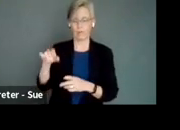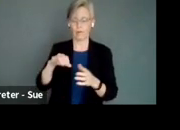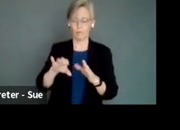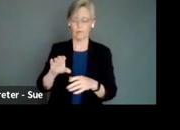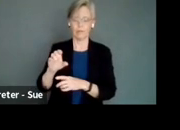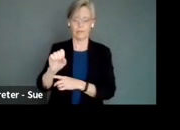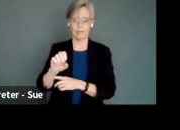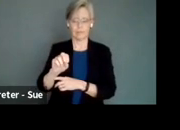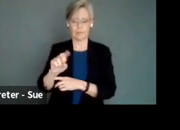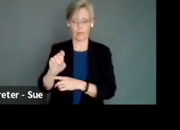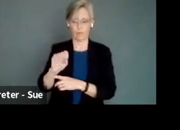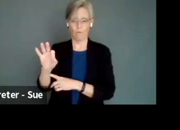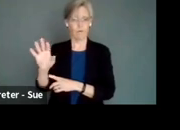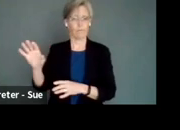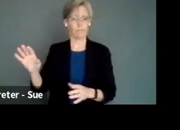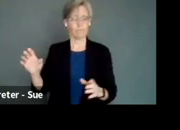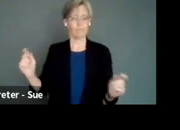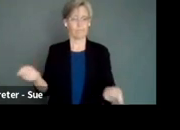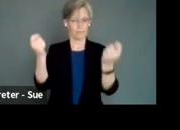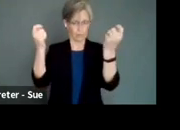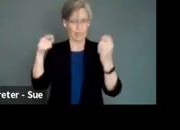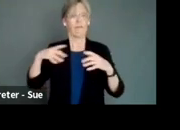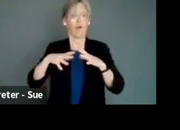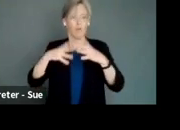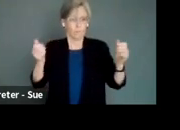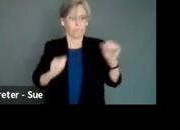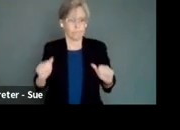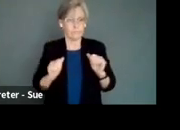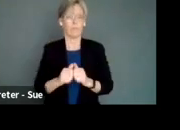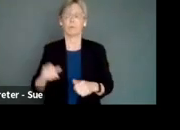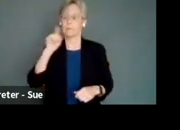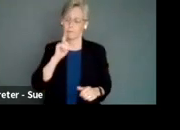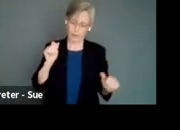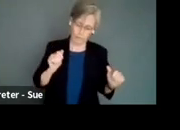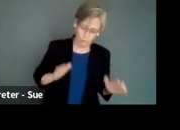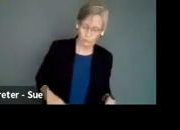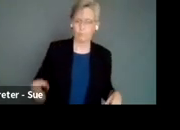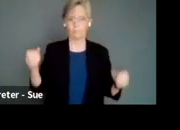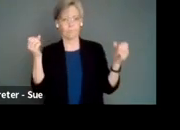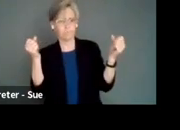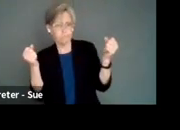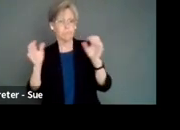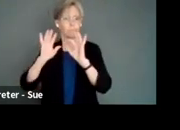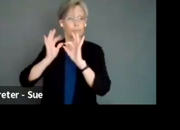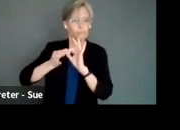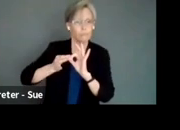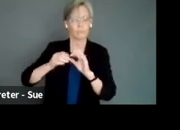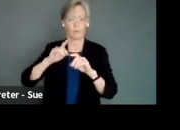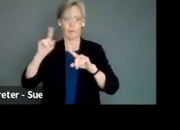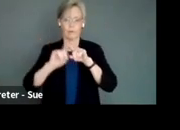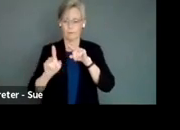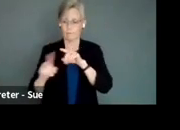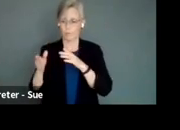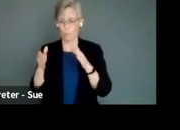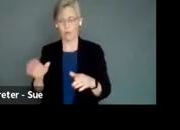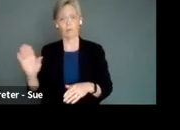So we're seeing a lot of performances now that are happening with deaf actors and sign language interpreting. So that the ways in which you can make your